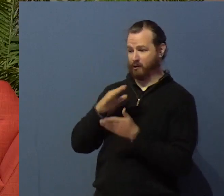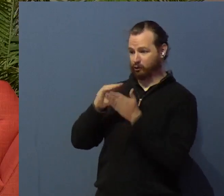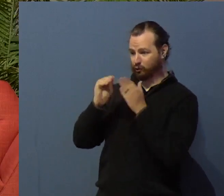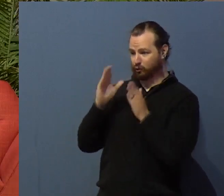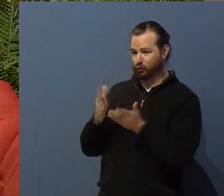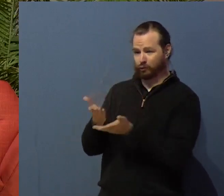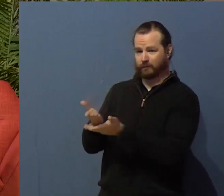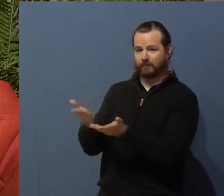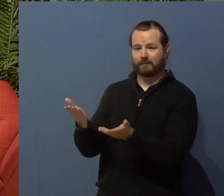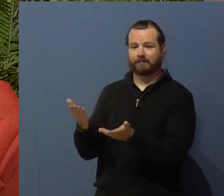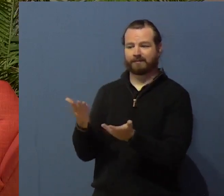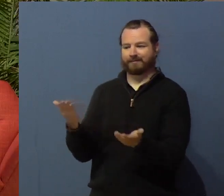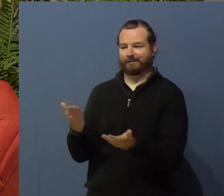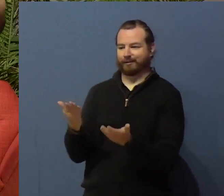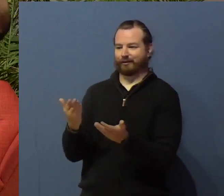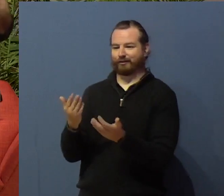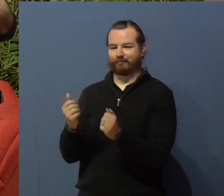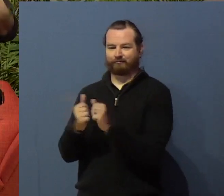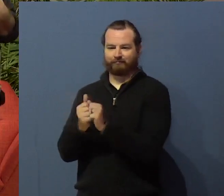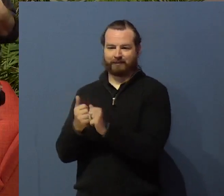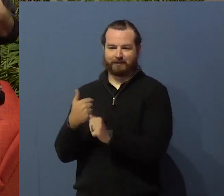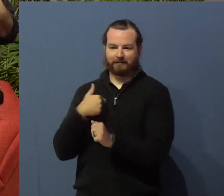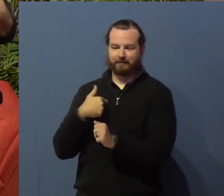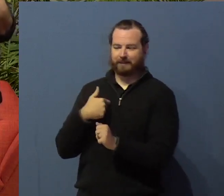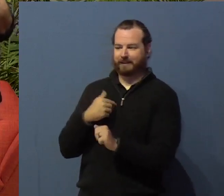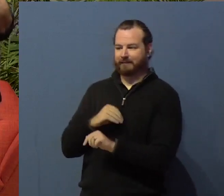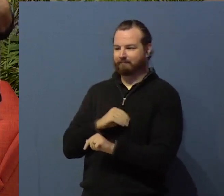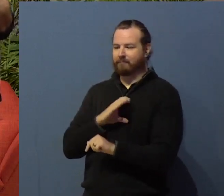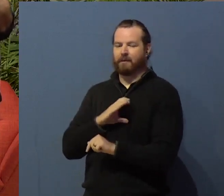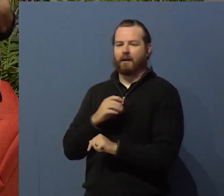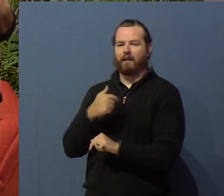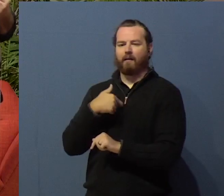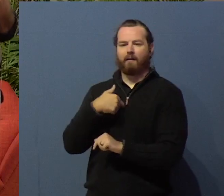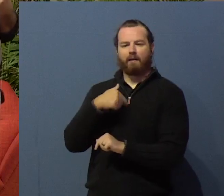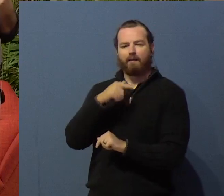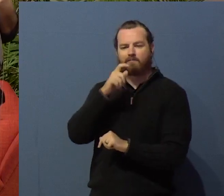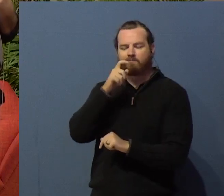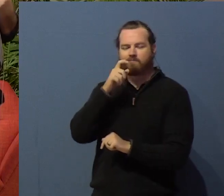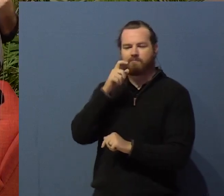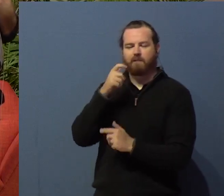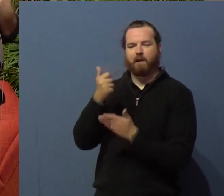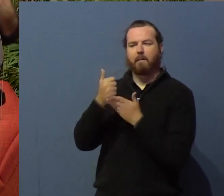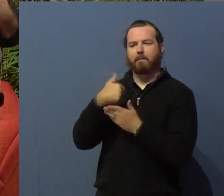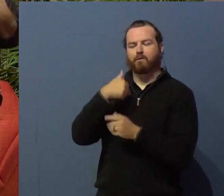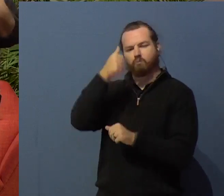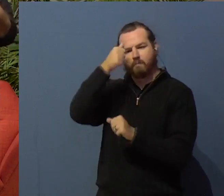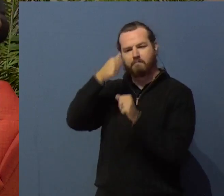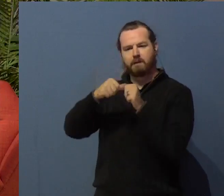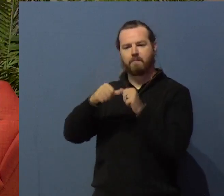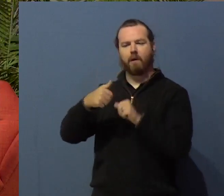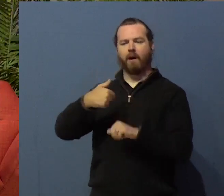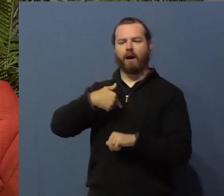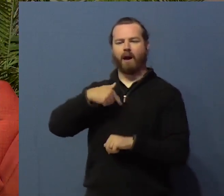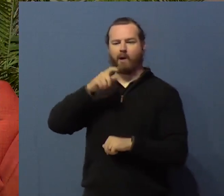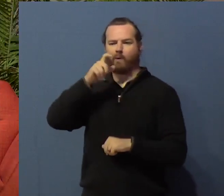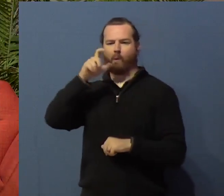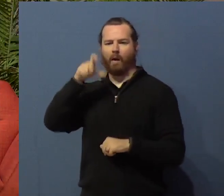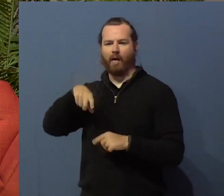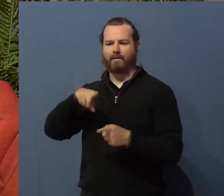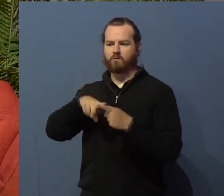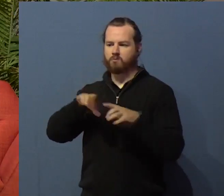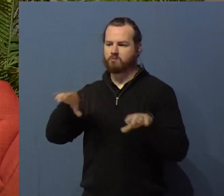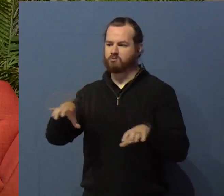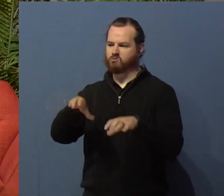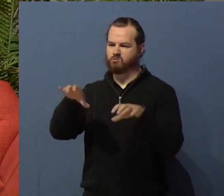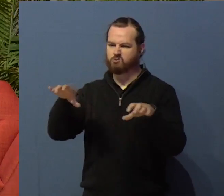Helped me remember that I didn't need to be gun-ho. Helped me remember that my identity lied in Christ. These people made me a